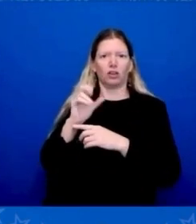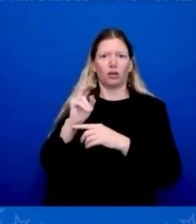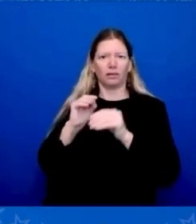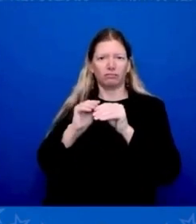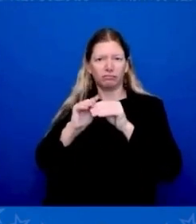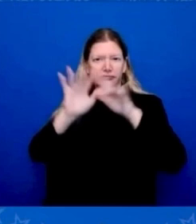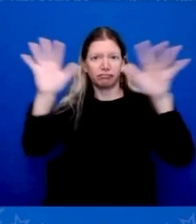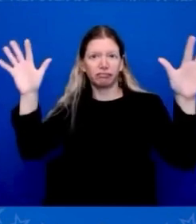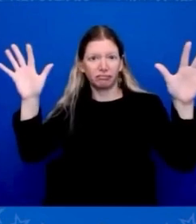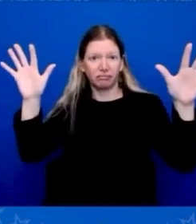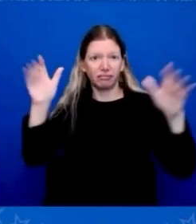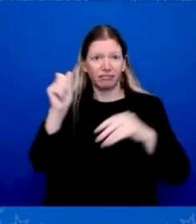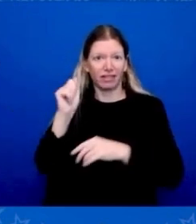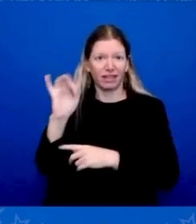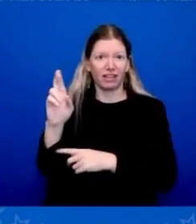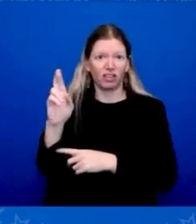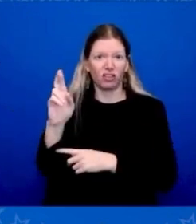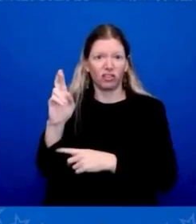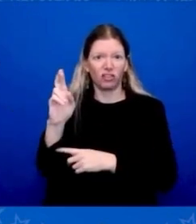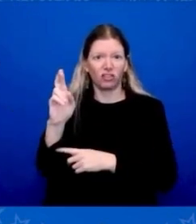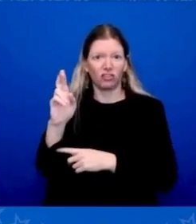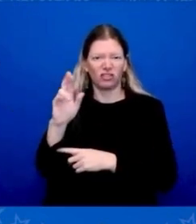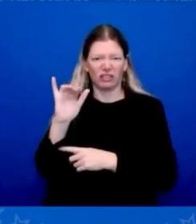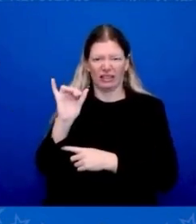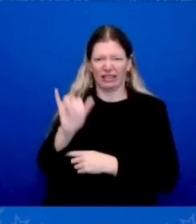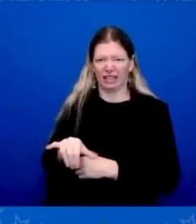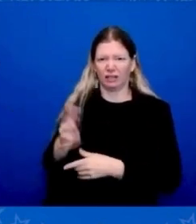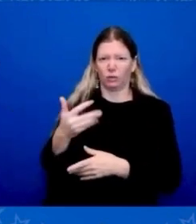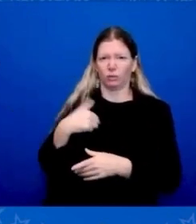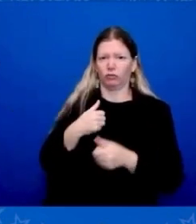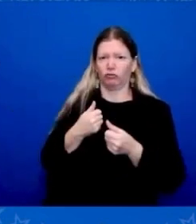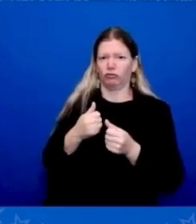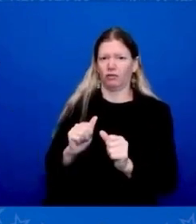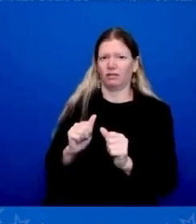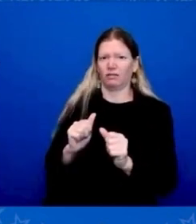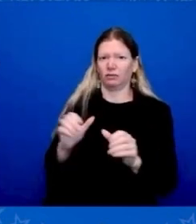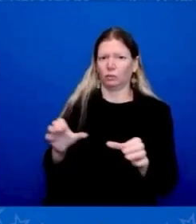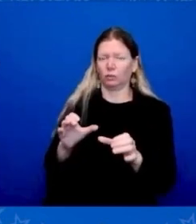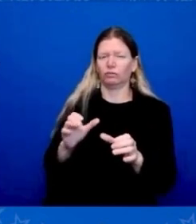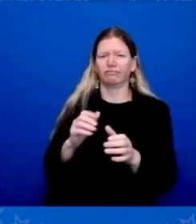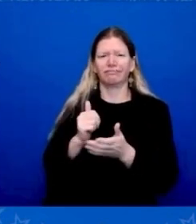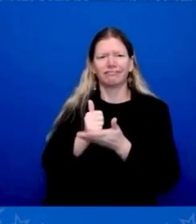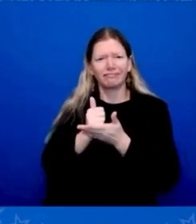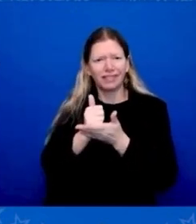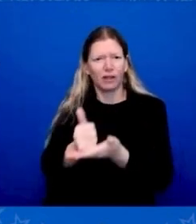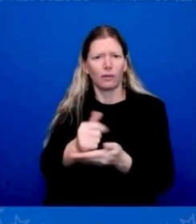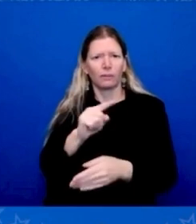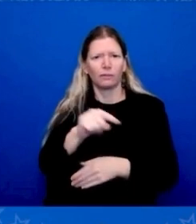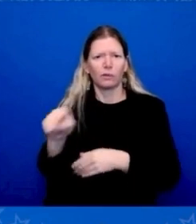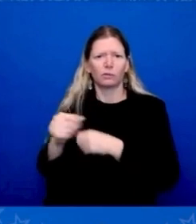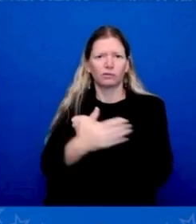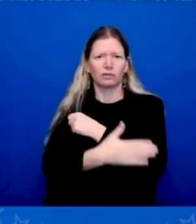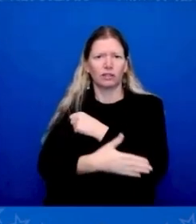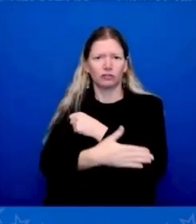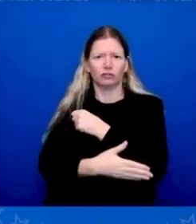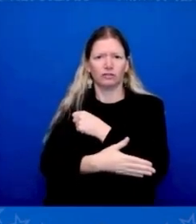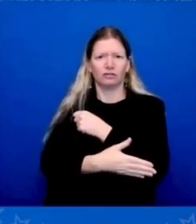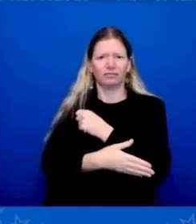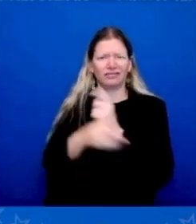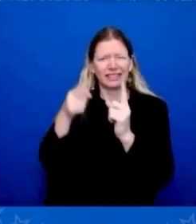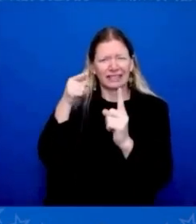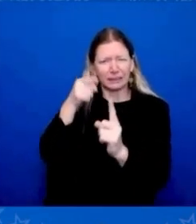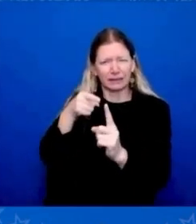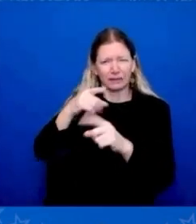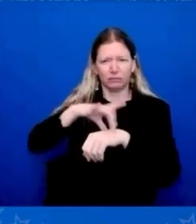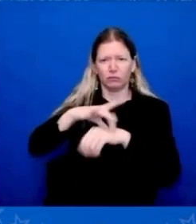what we're trying to do is help those nations, particularly in the global south, where they're not as